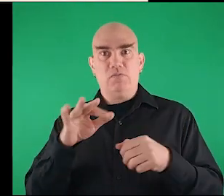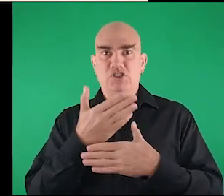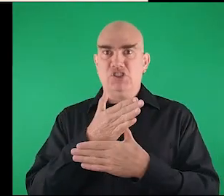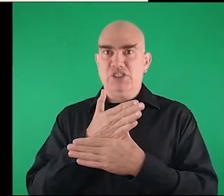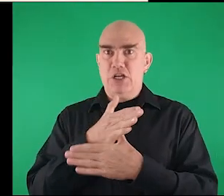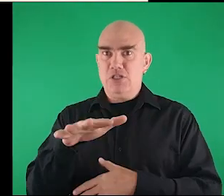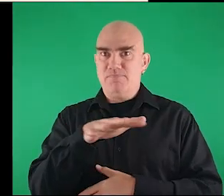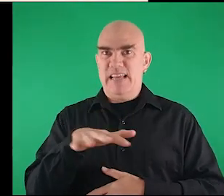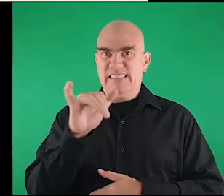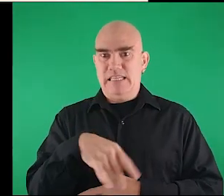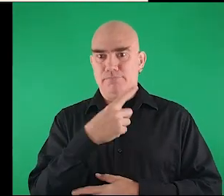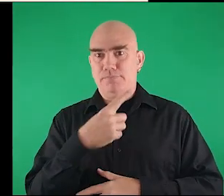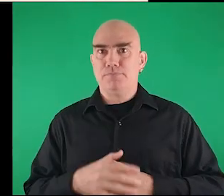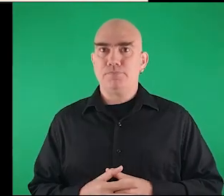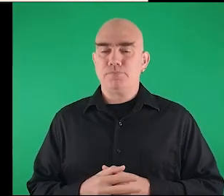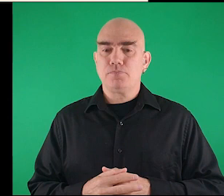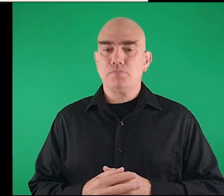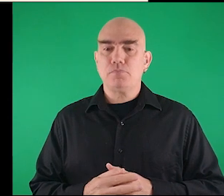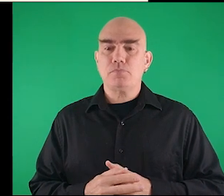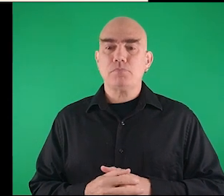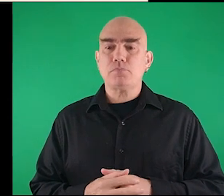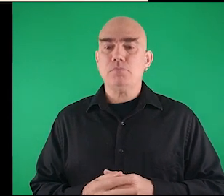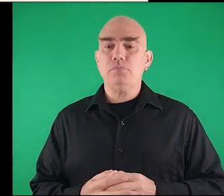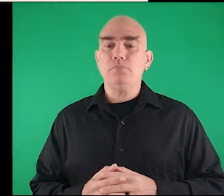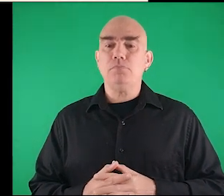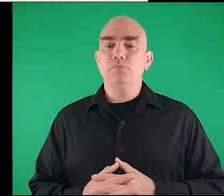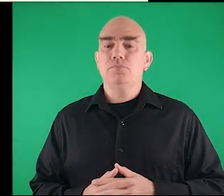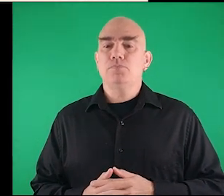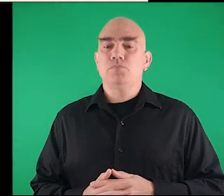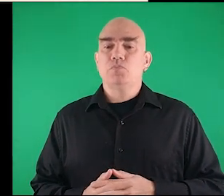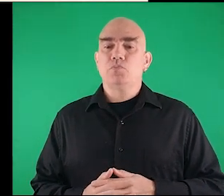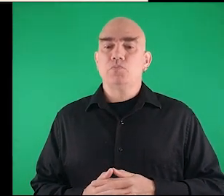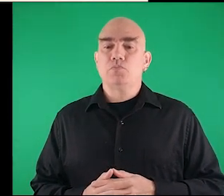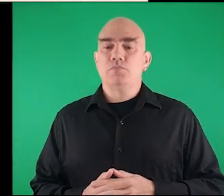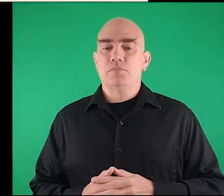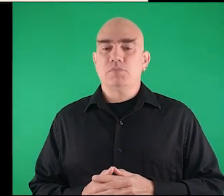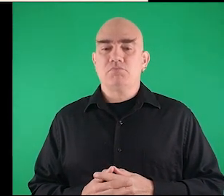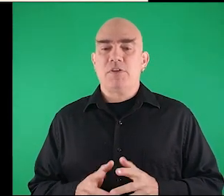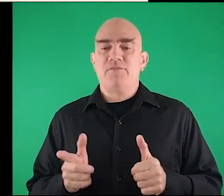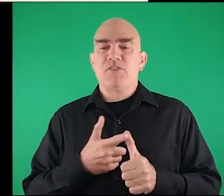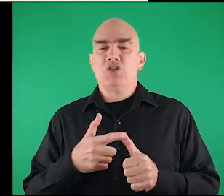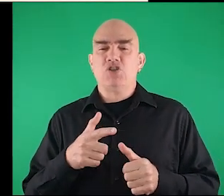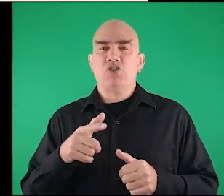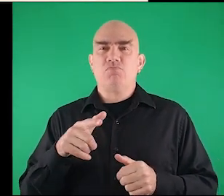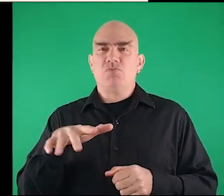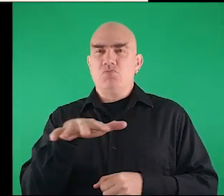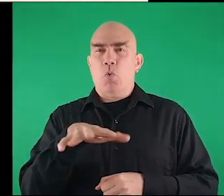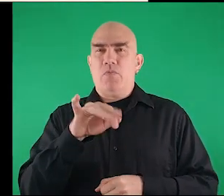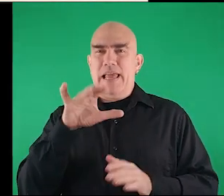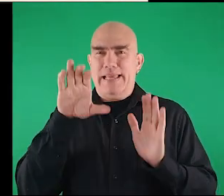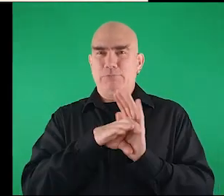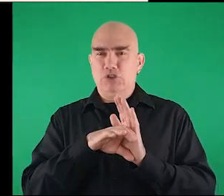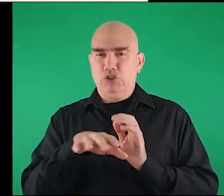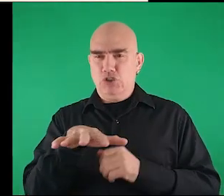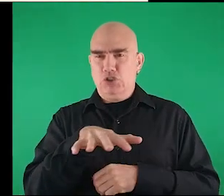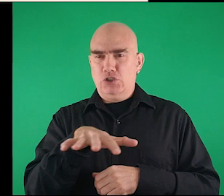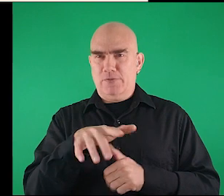a good view of the shared space. It's the first